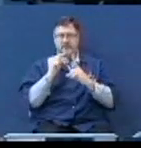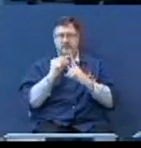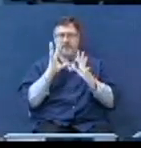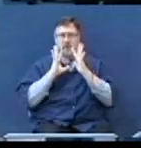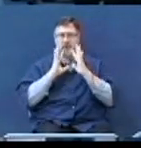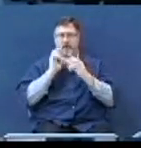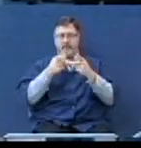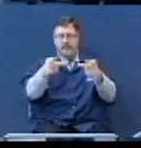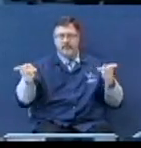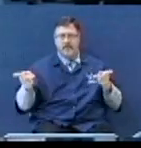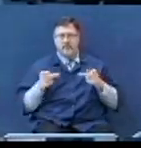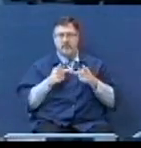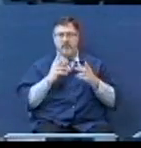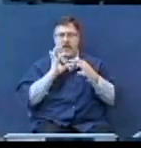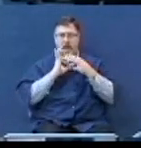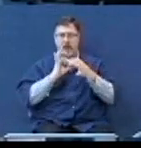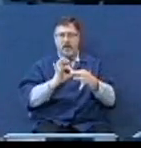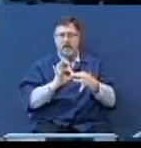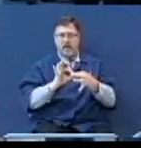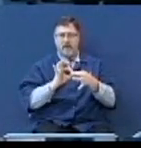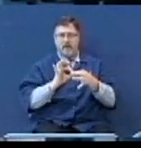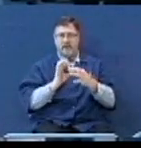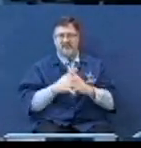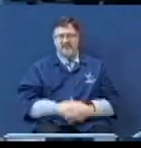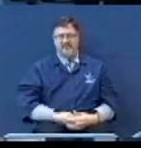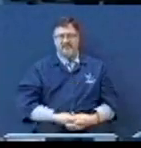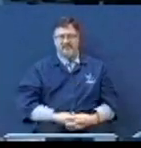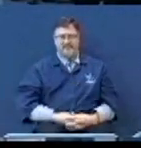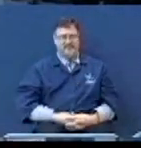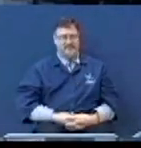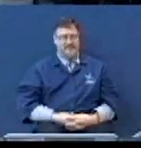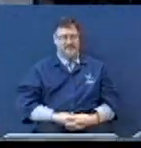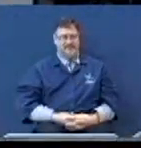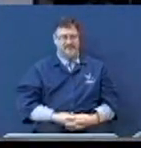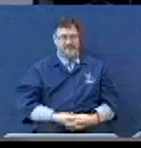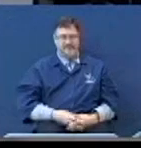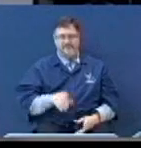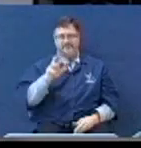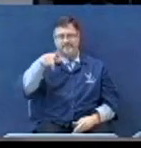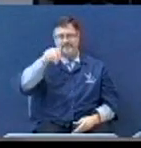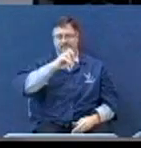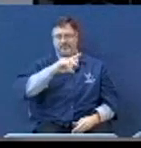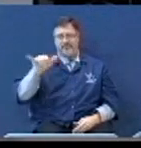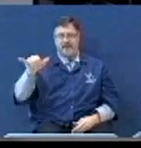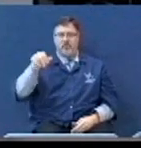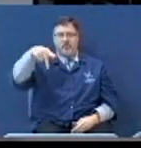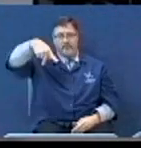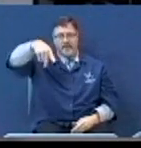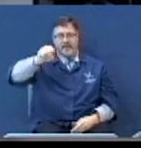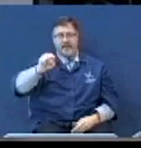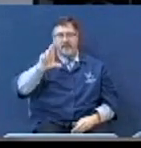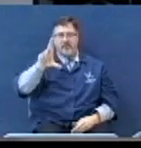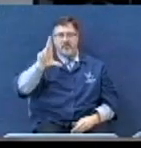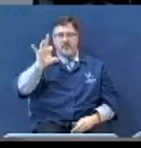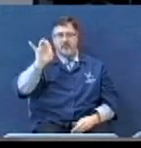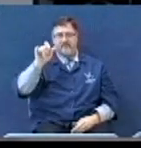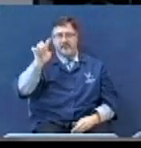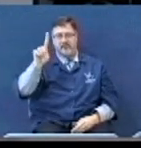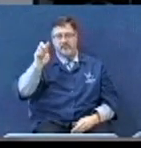on the place of parapherty. The place of parapherty. Some of you may have not heard that word.